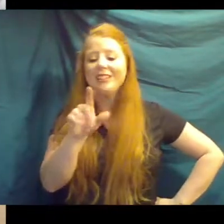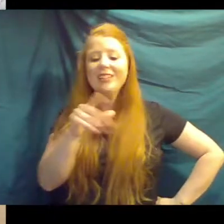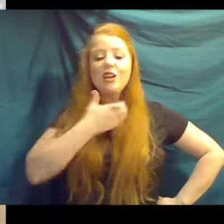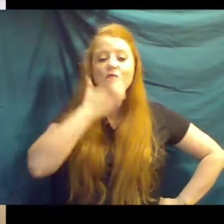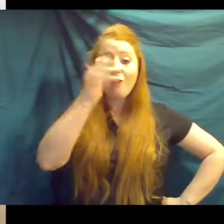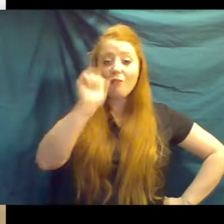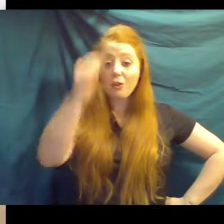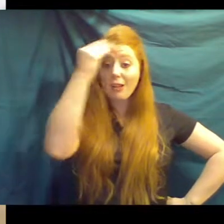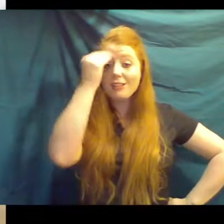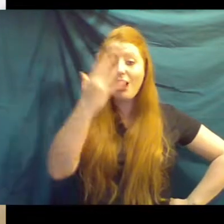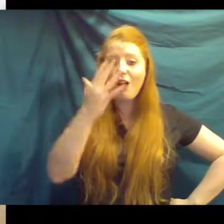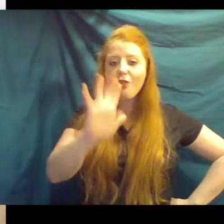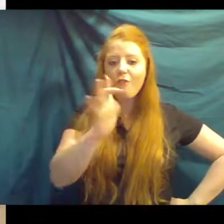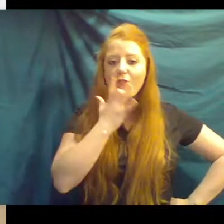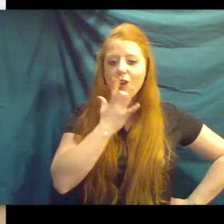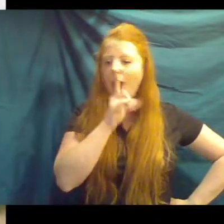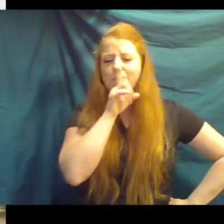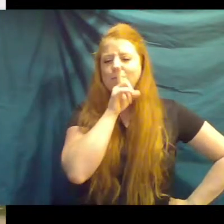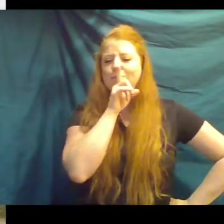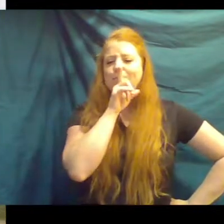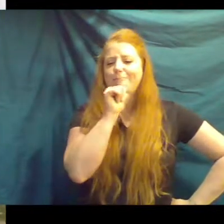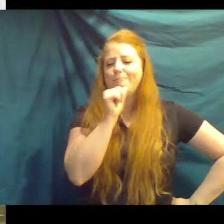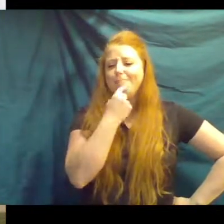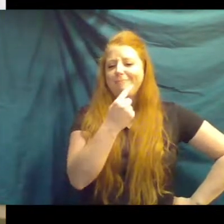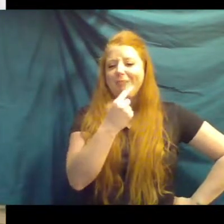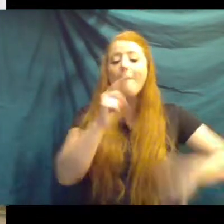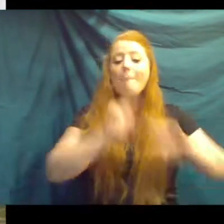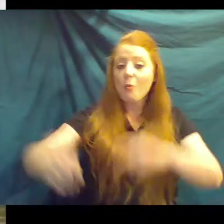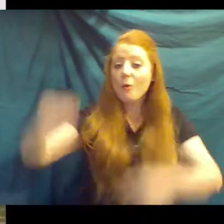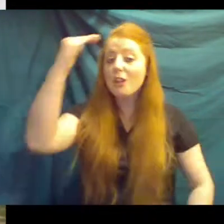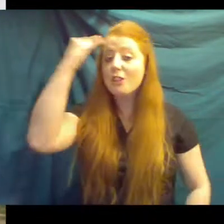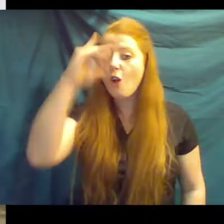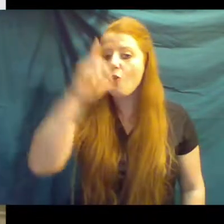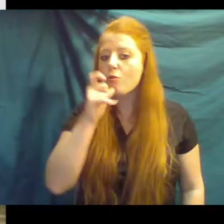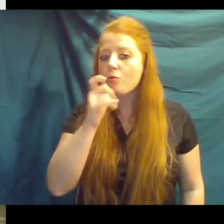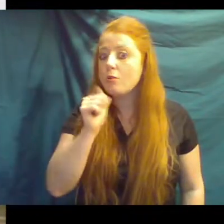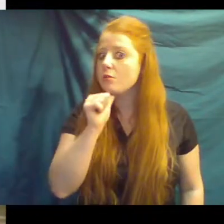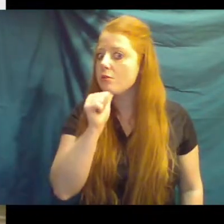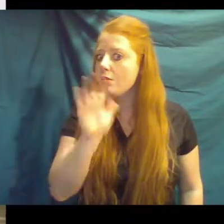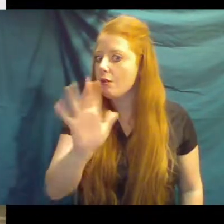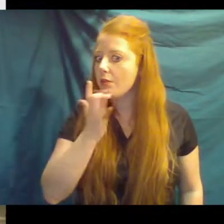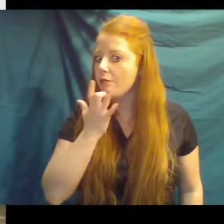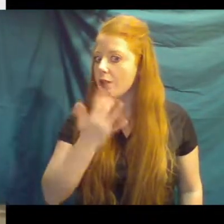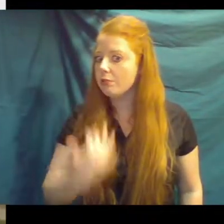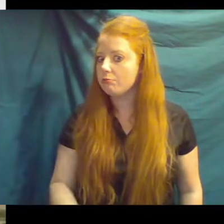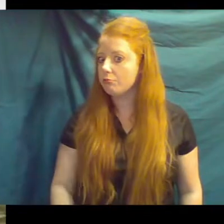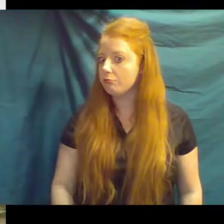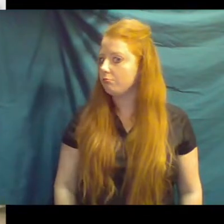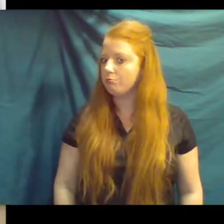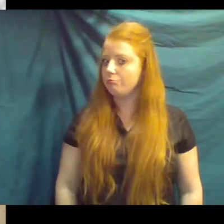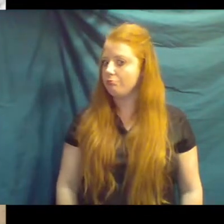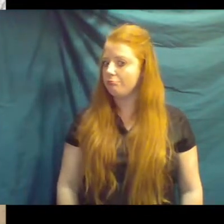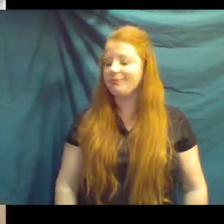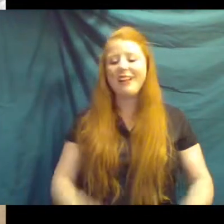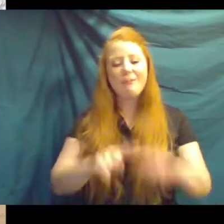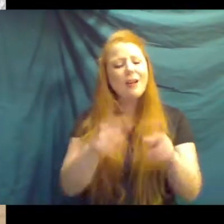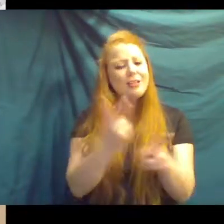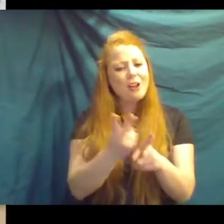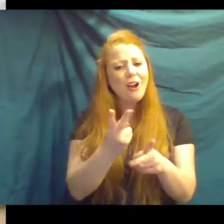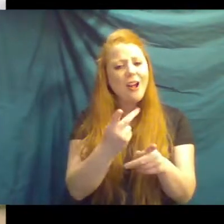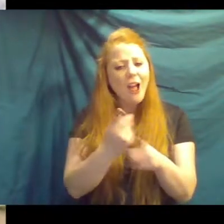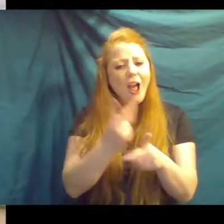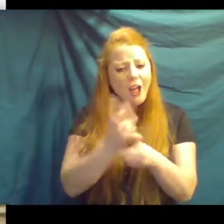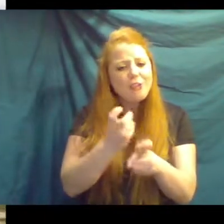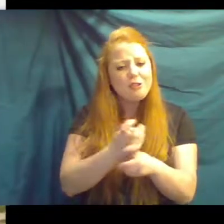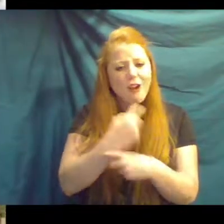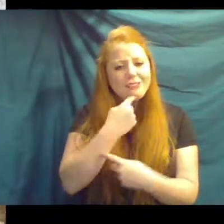say who their favorites, we won't say, but we know who their favorites are not. But these guys, it's hard to say. They like whoever has